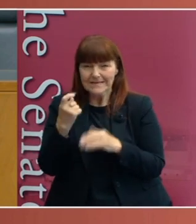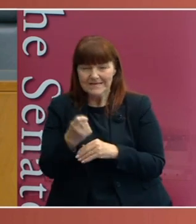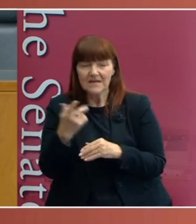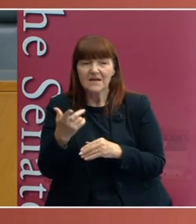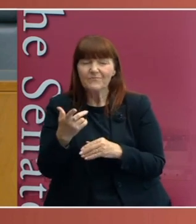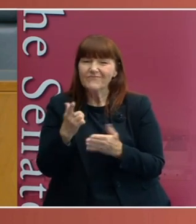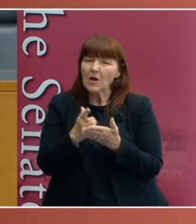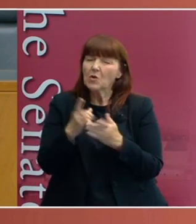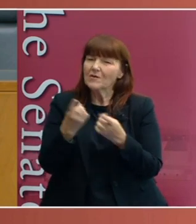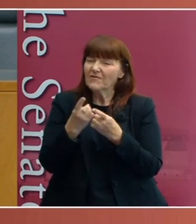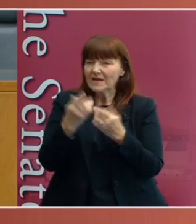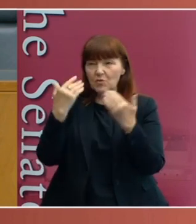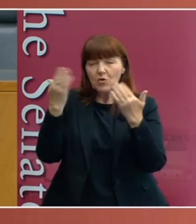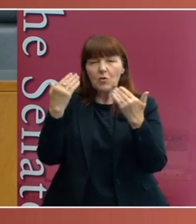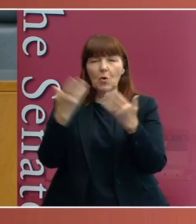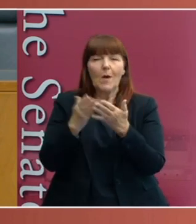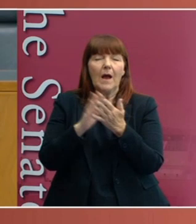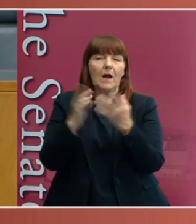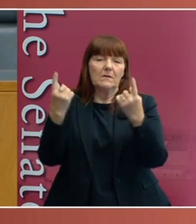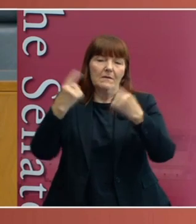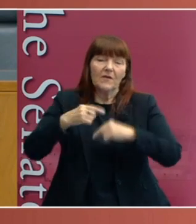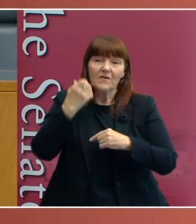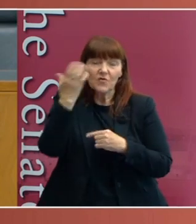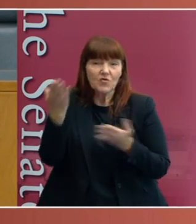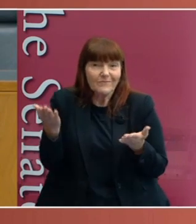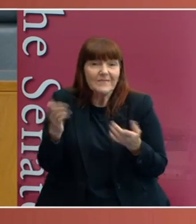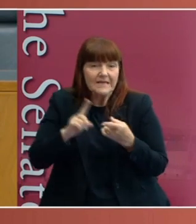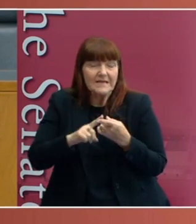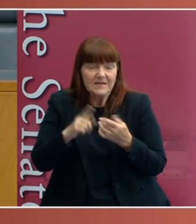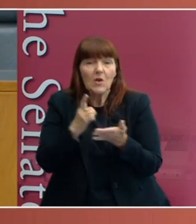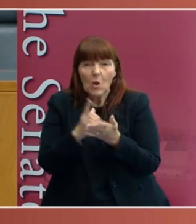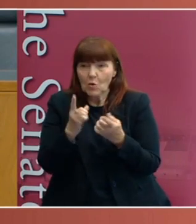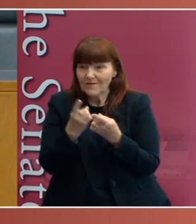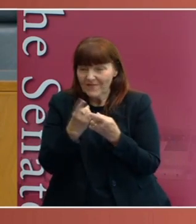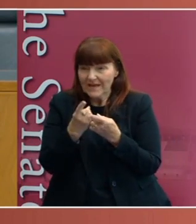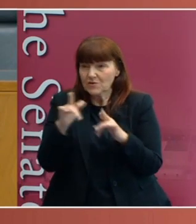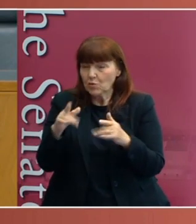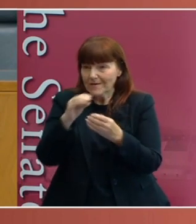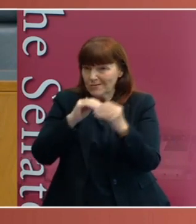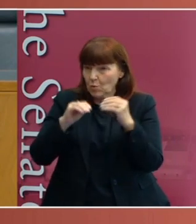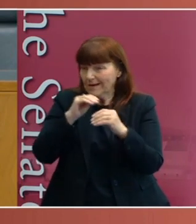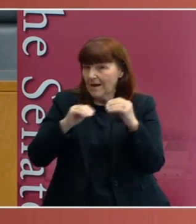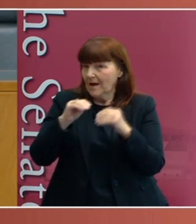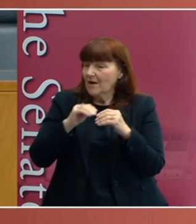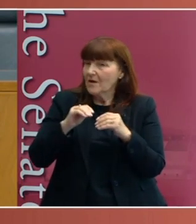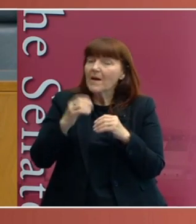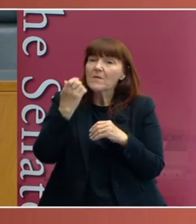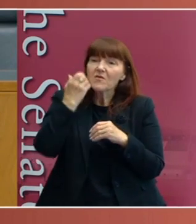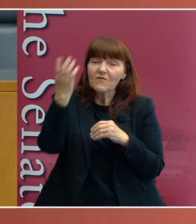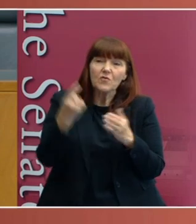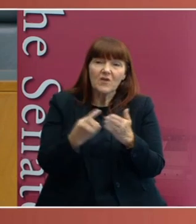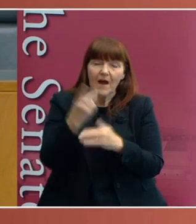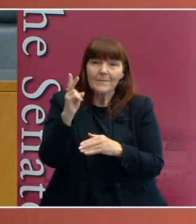we don't know and how would it play out in the future? The answer is there is still a lot of stuff we don't know and it might play out differently in the future if